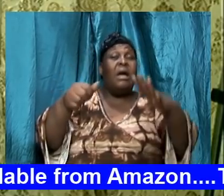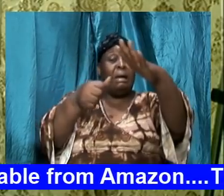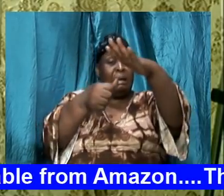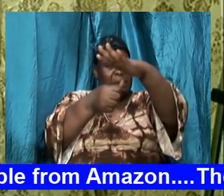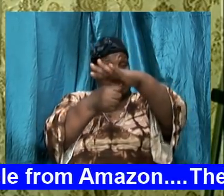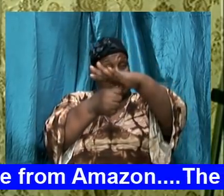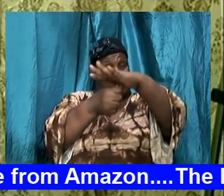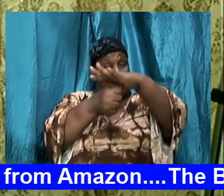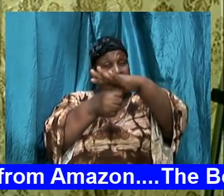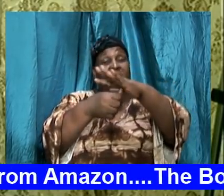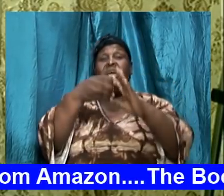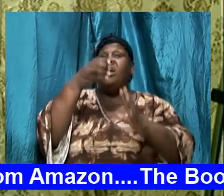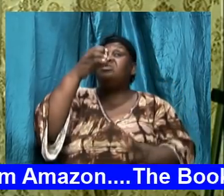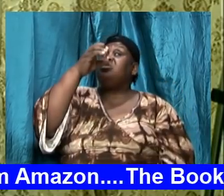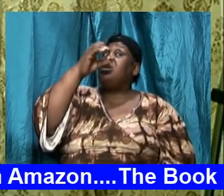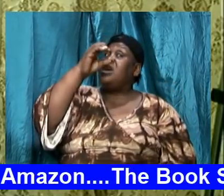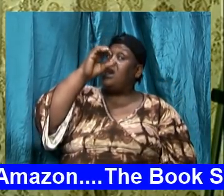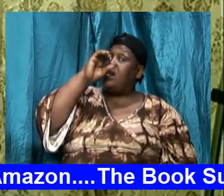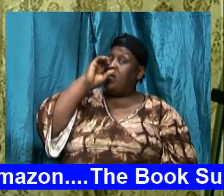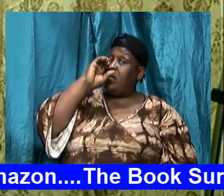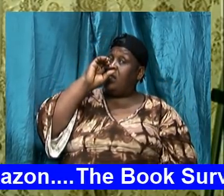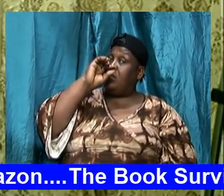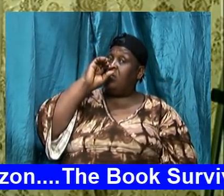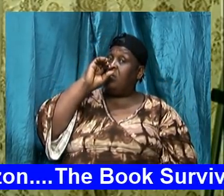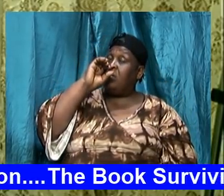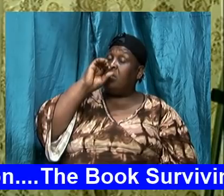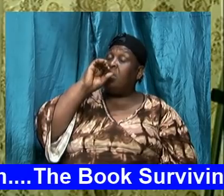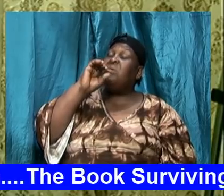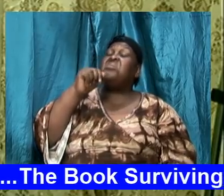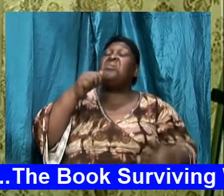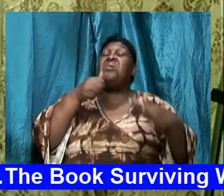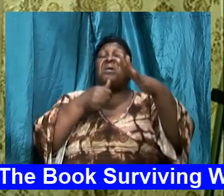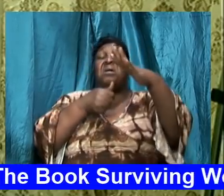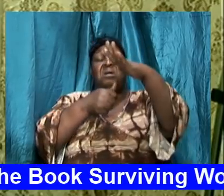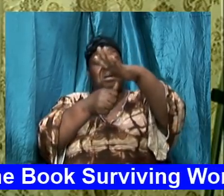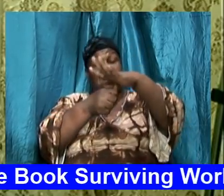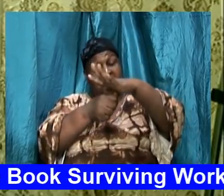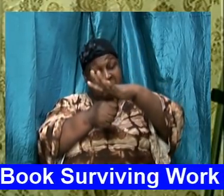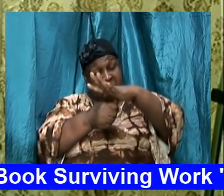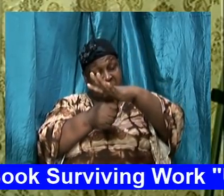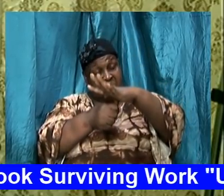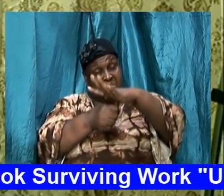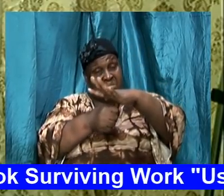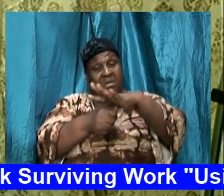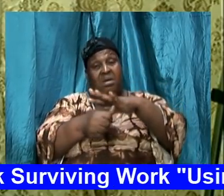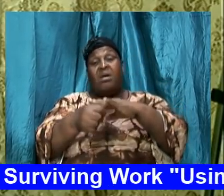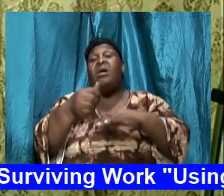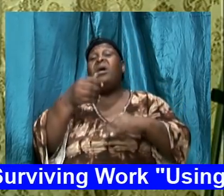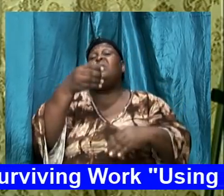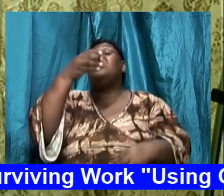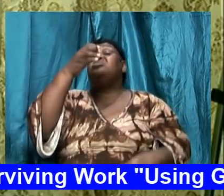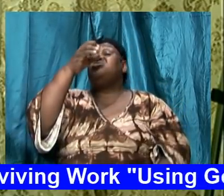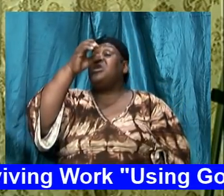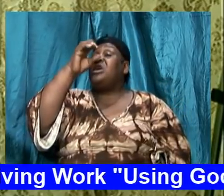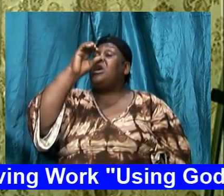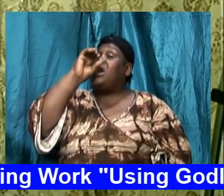smirnoff ice you're hiding and you're drinking Bailey's rum cream